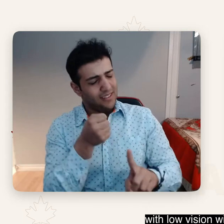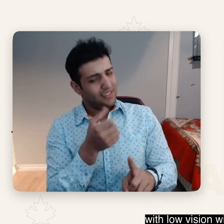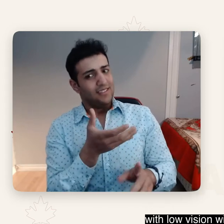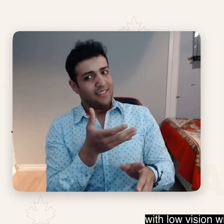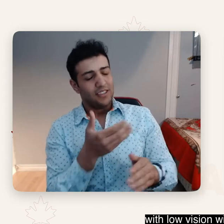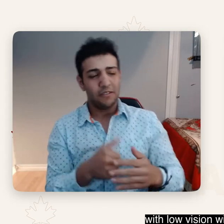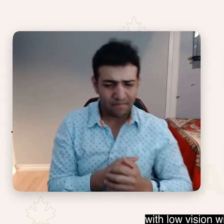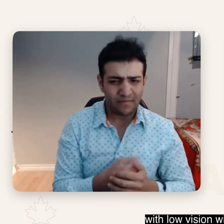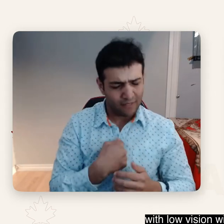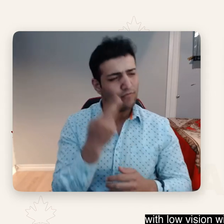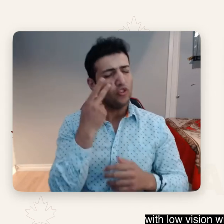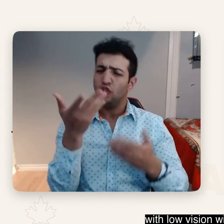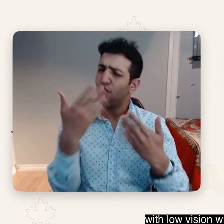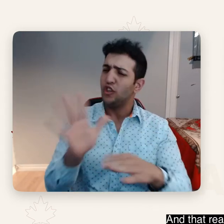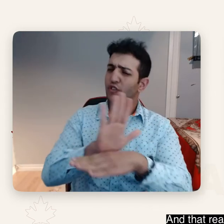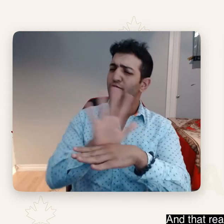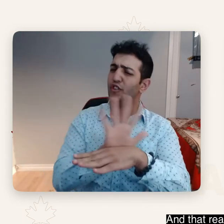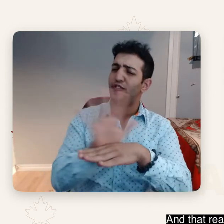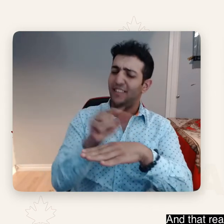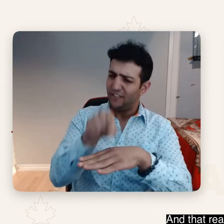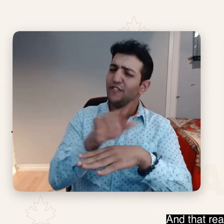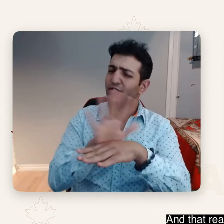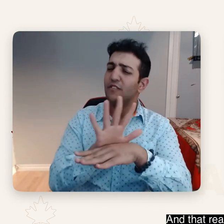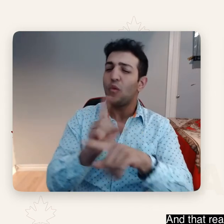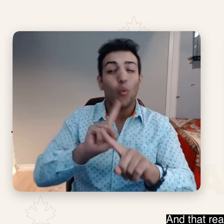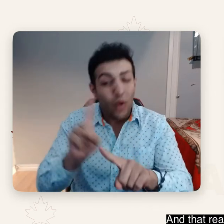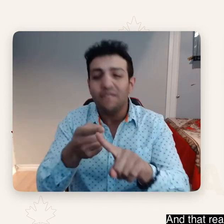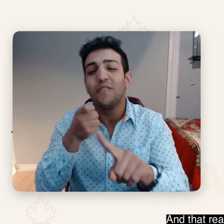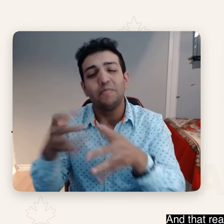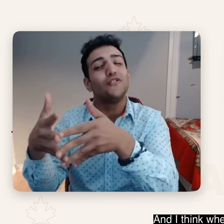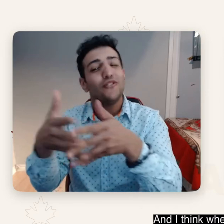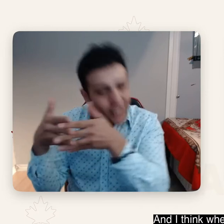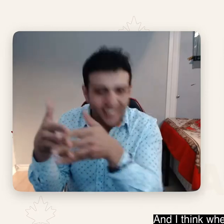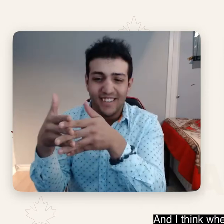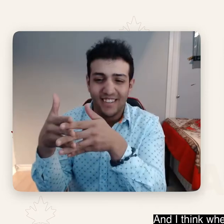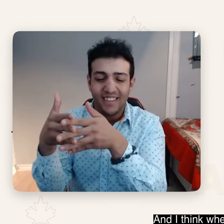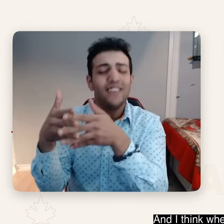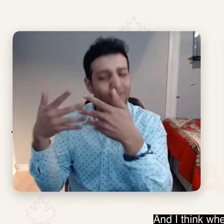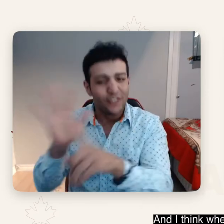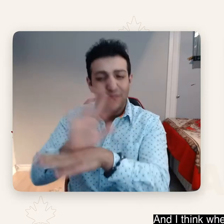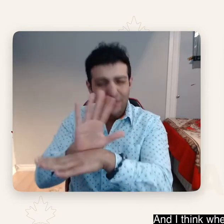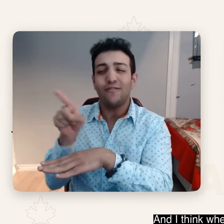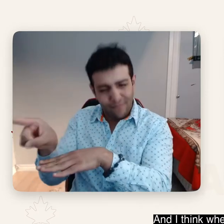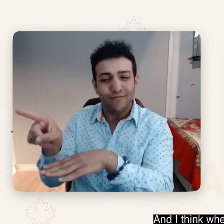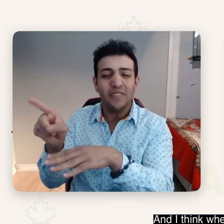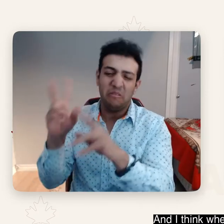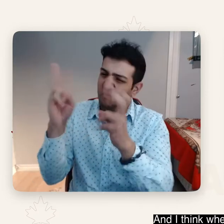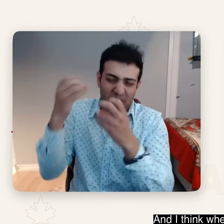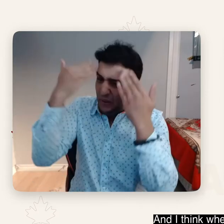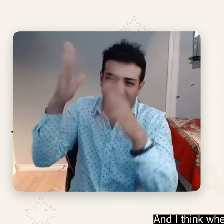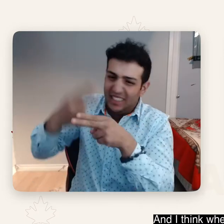vision, with all that's going to be required of them. And that really had an impact on me. Um, and I think when we talk about film,